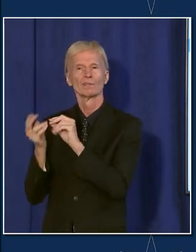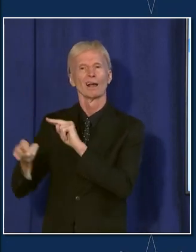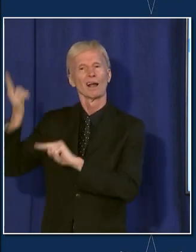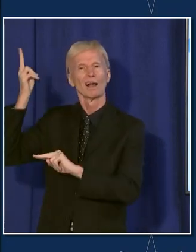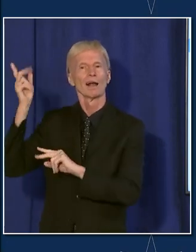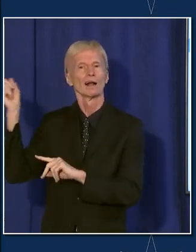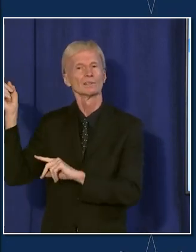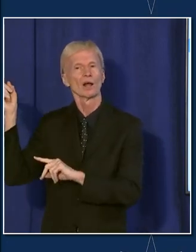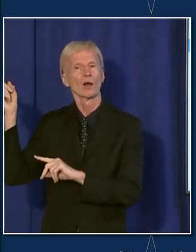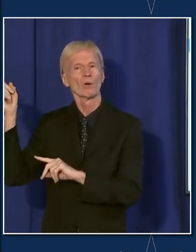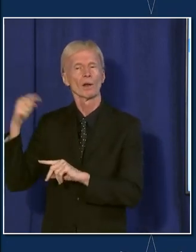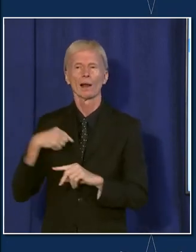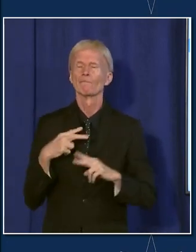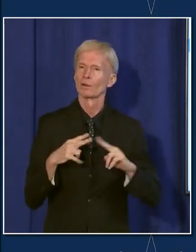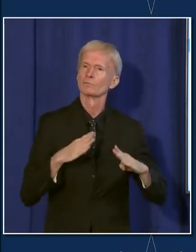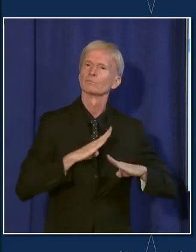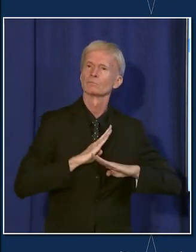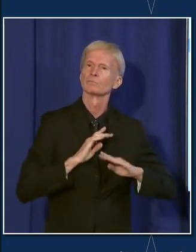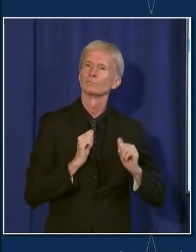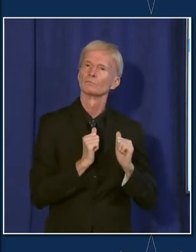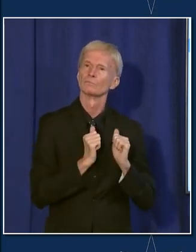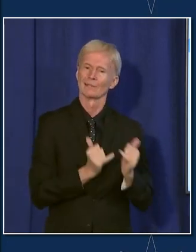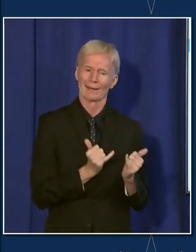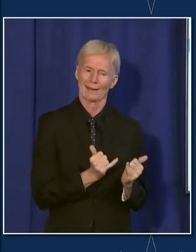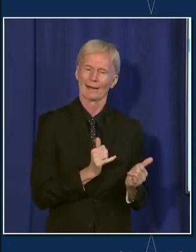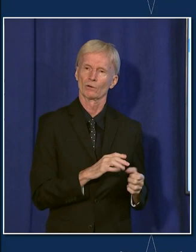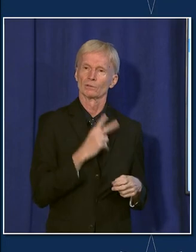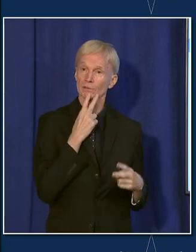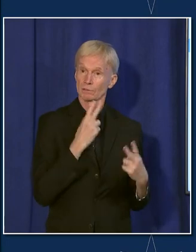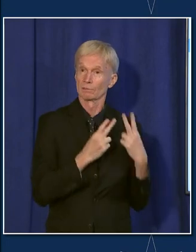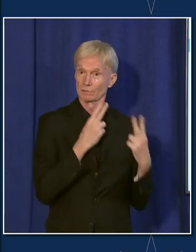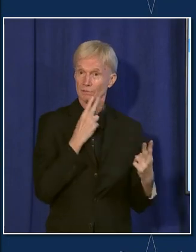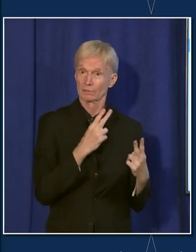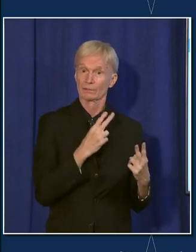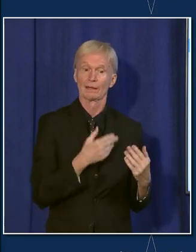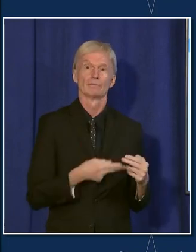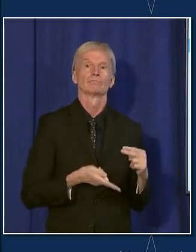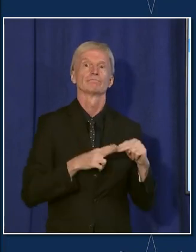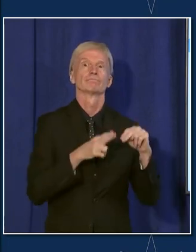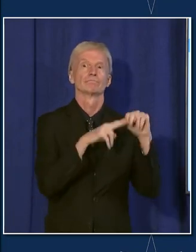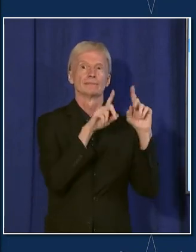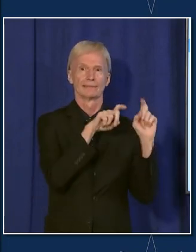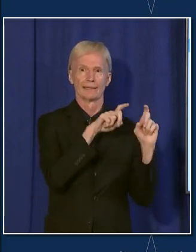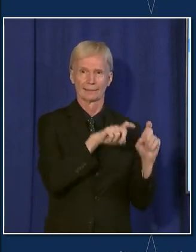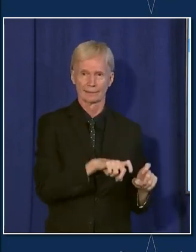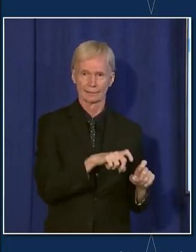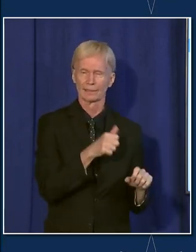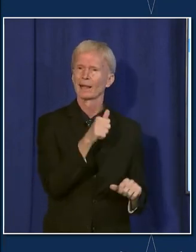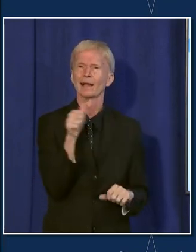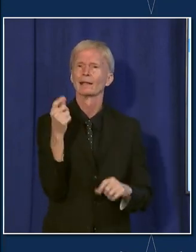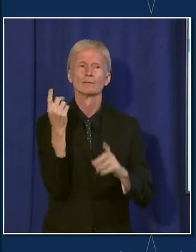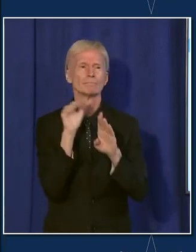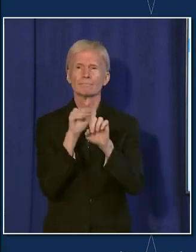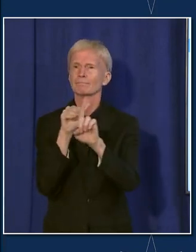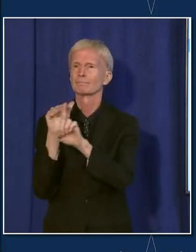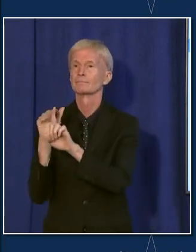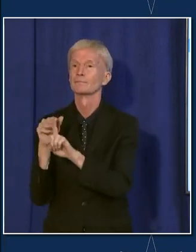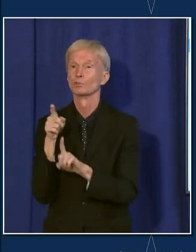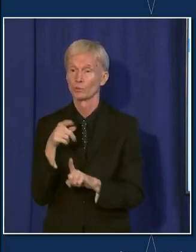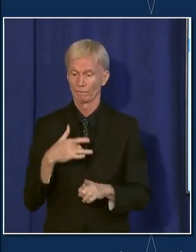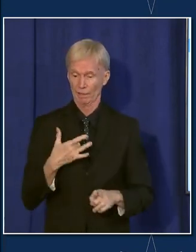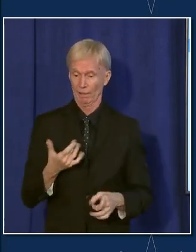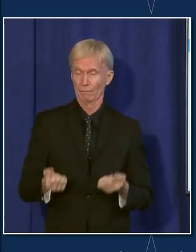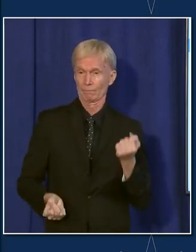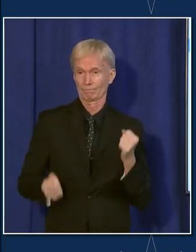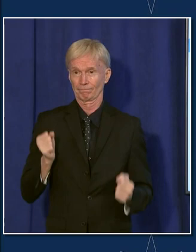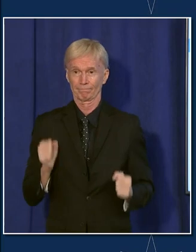And so I'm very pleased with where we are. We've seen testing increase appropriately. Big message. Anybody with any COVID symptoms needs to